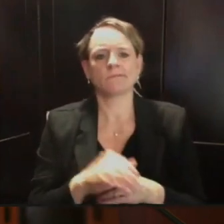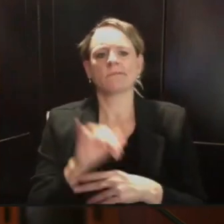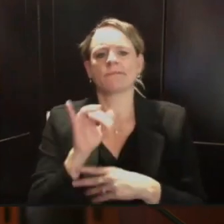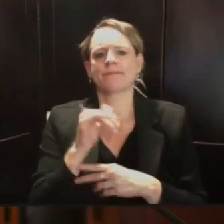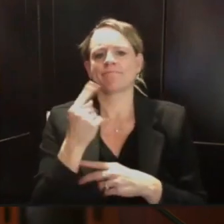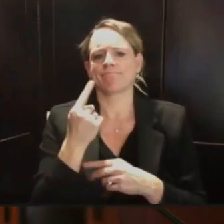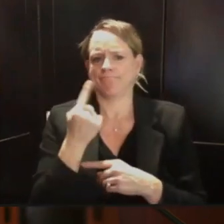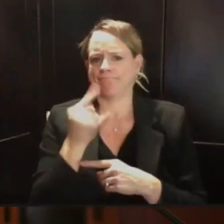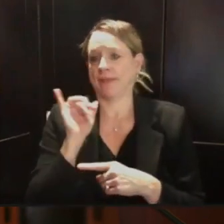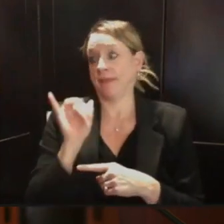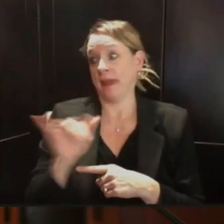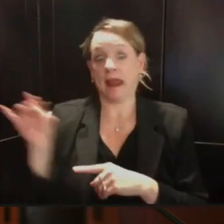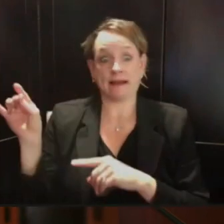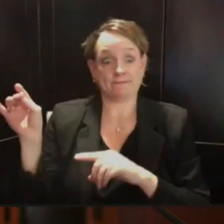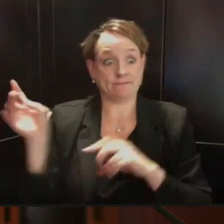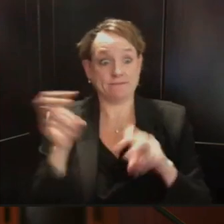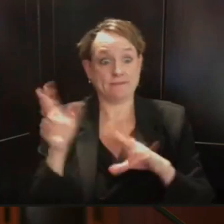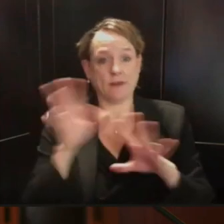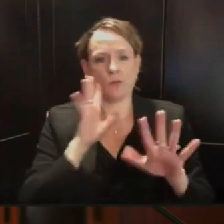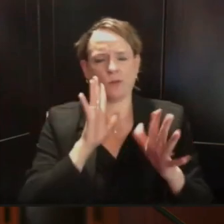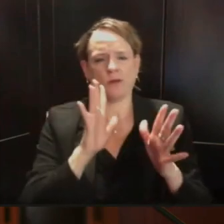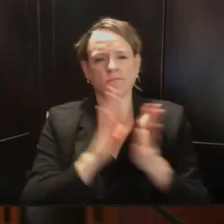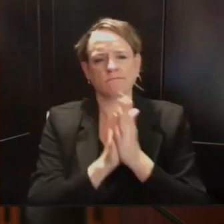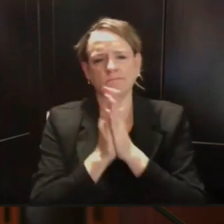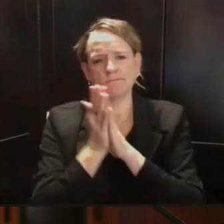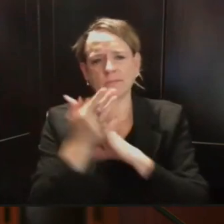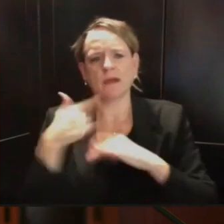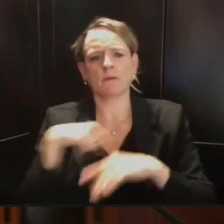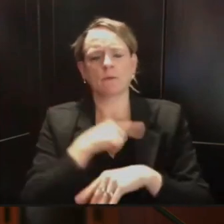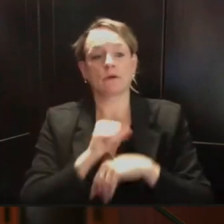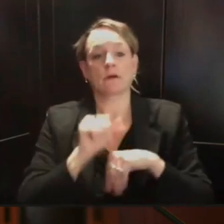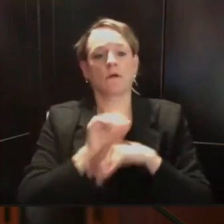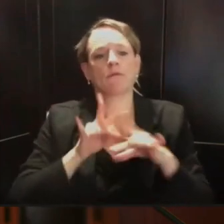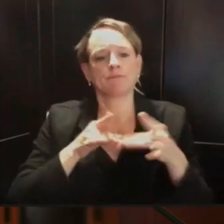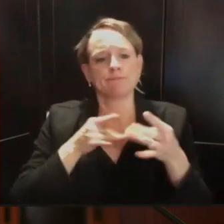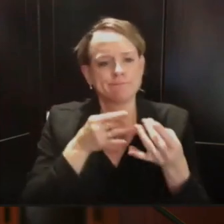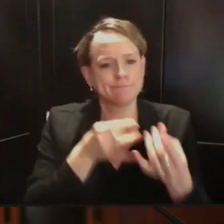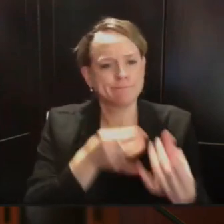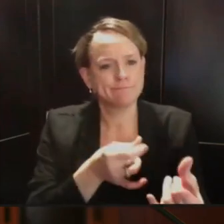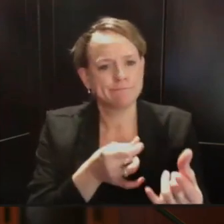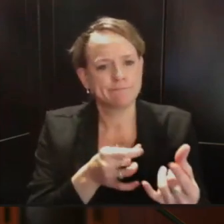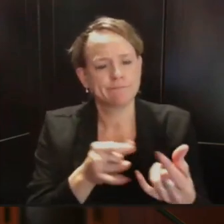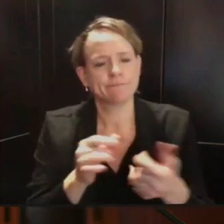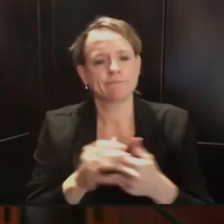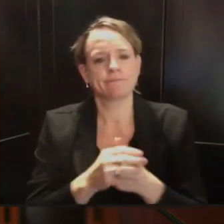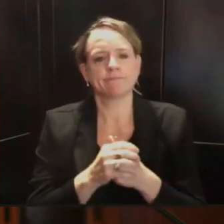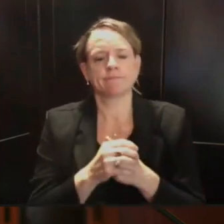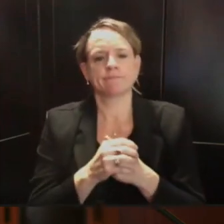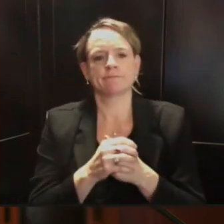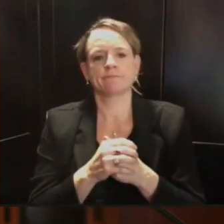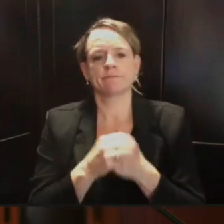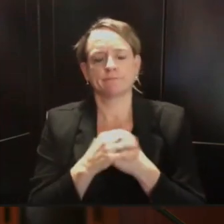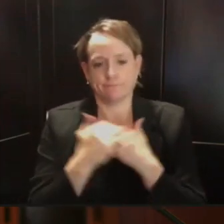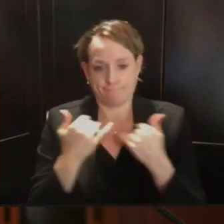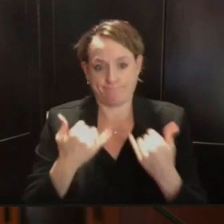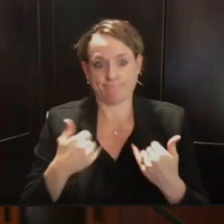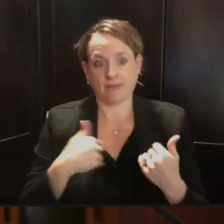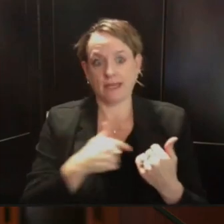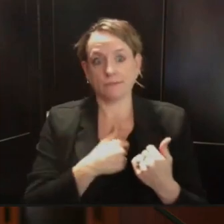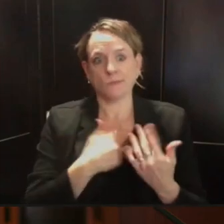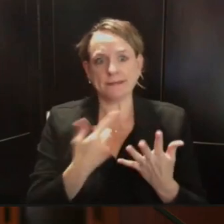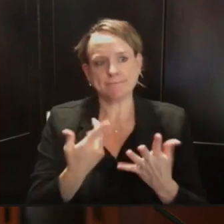So, we're in the early stages of planning that. I think we will be more able to